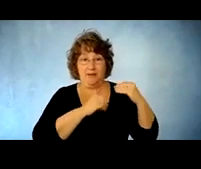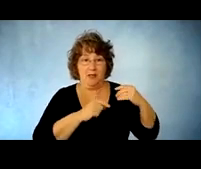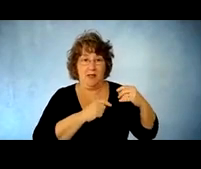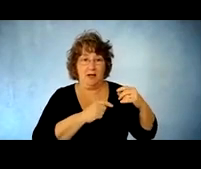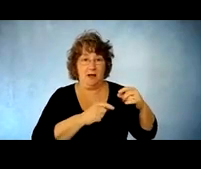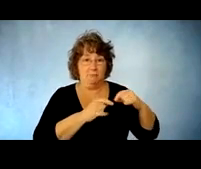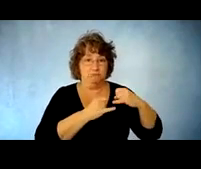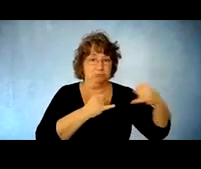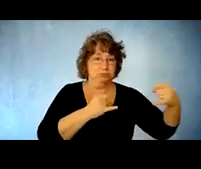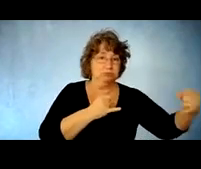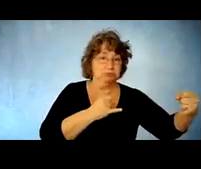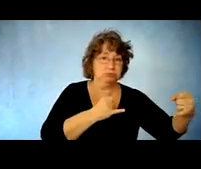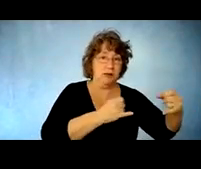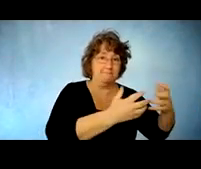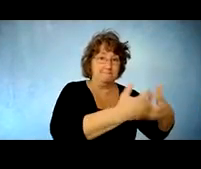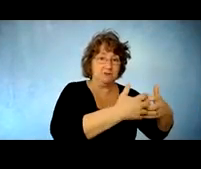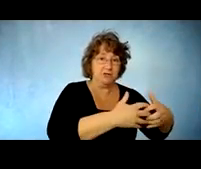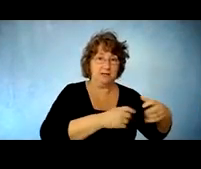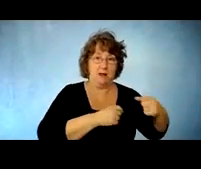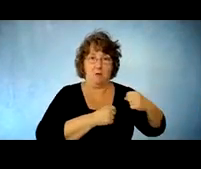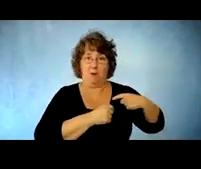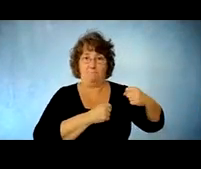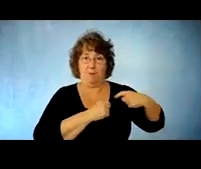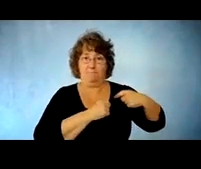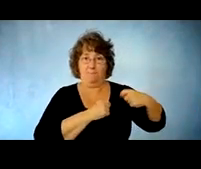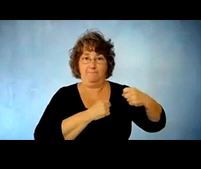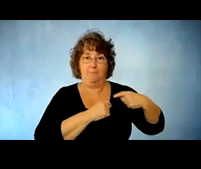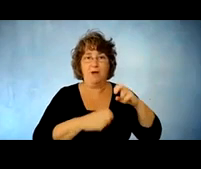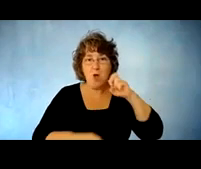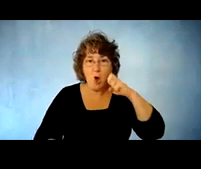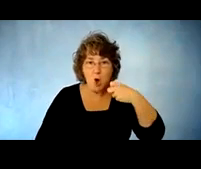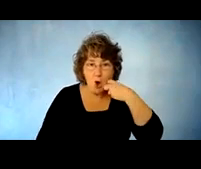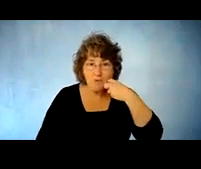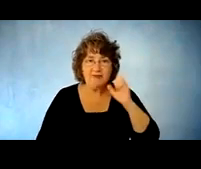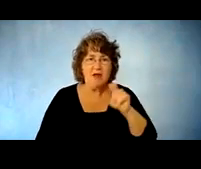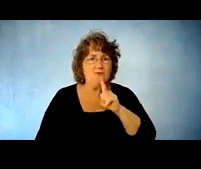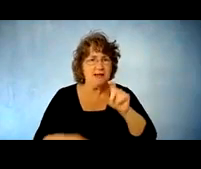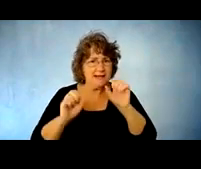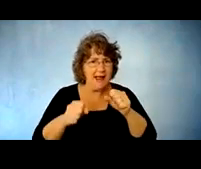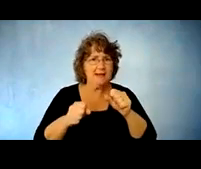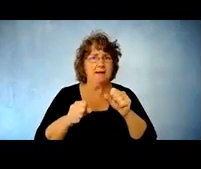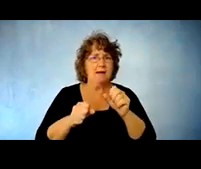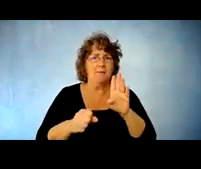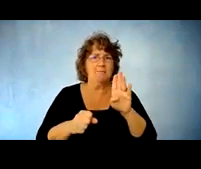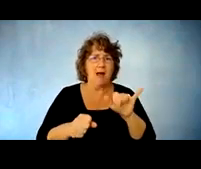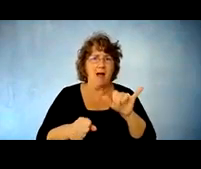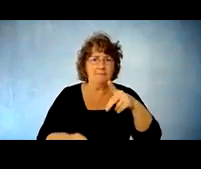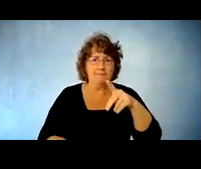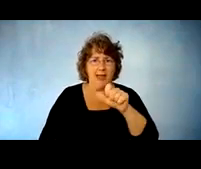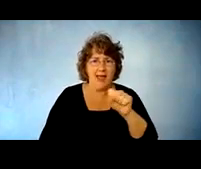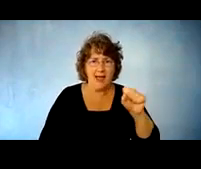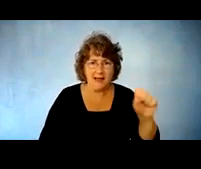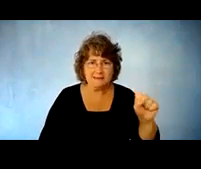bypass certain pathways so doing this in combination with intense therapy they're starting to see some pretty